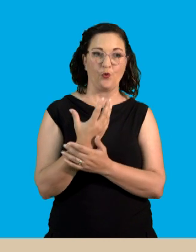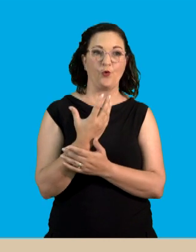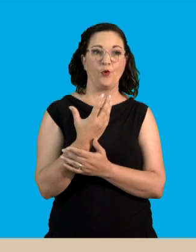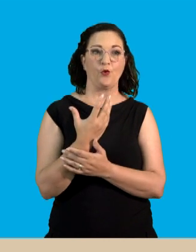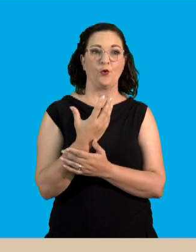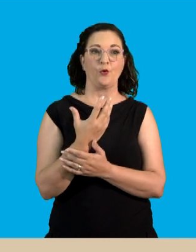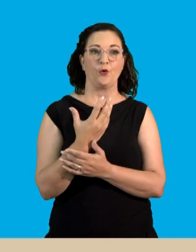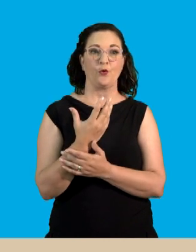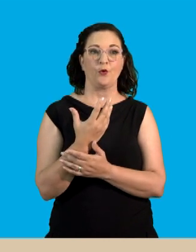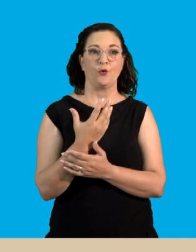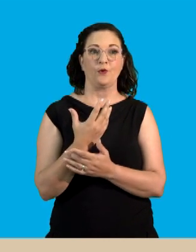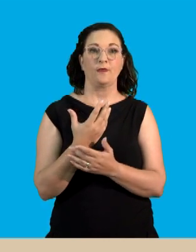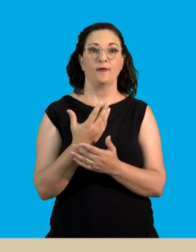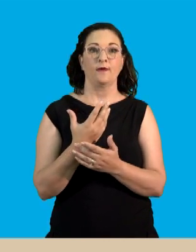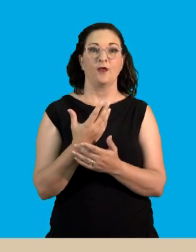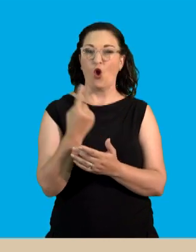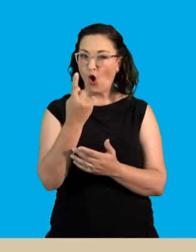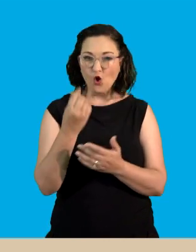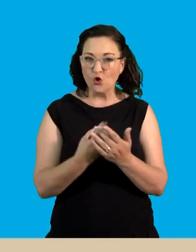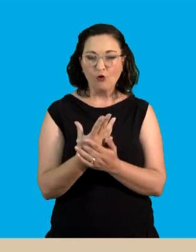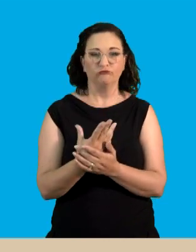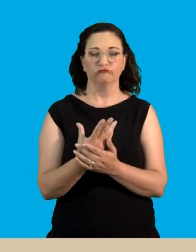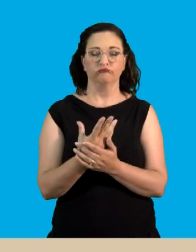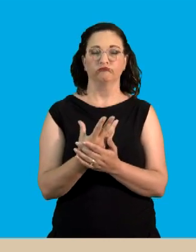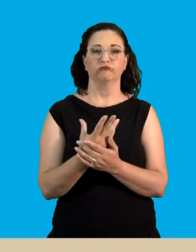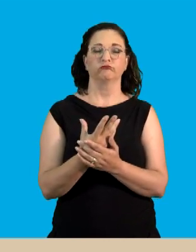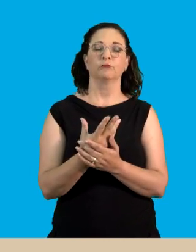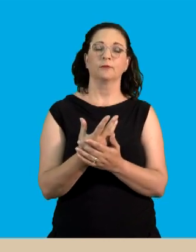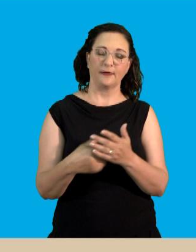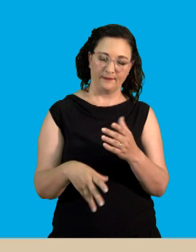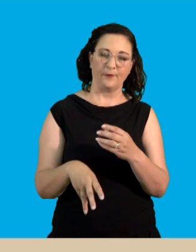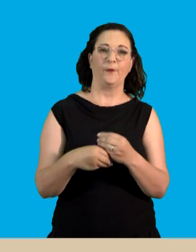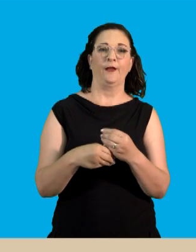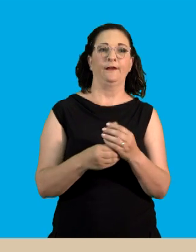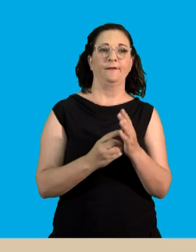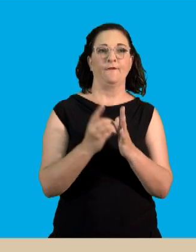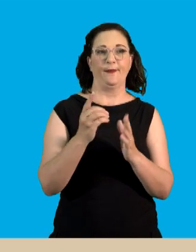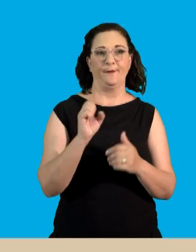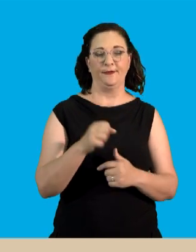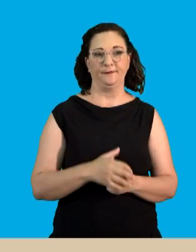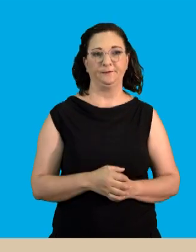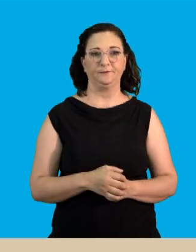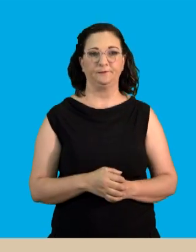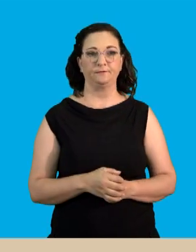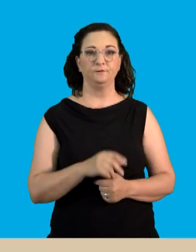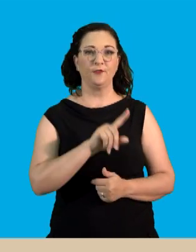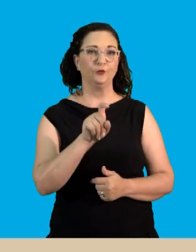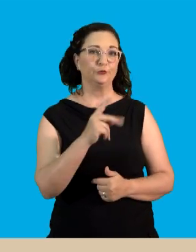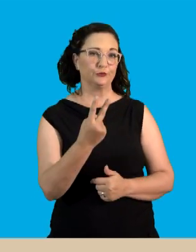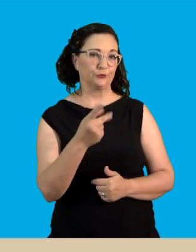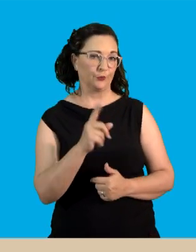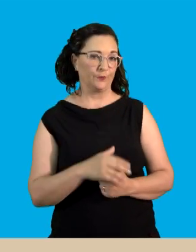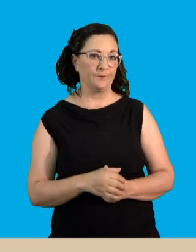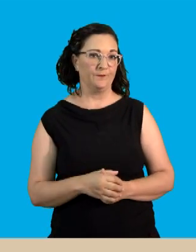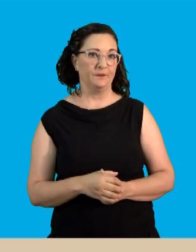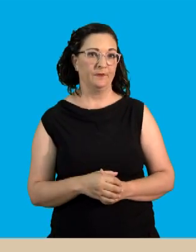grow and develop. So this was fine. Now question two says, how do animals